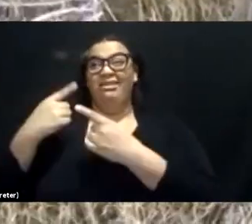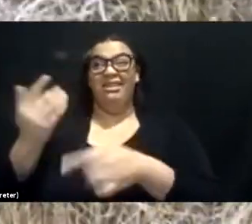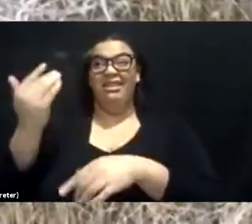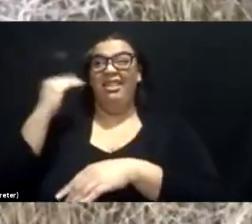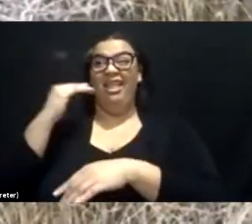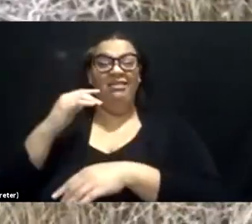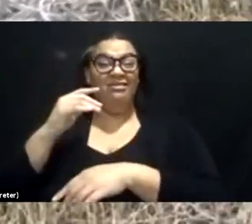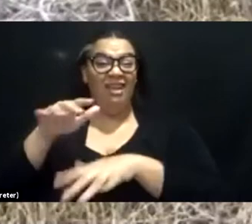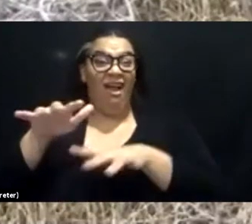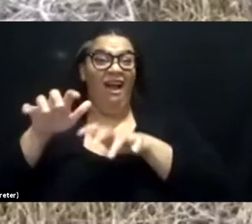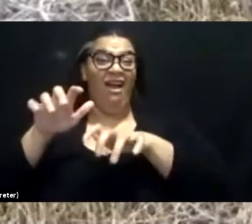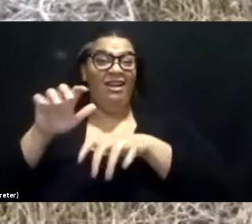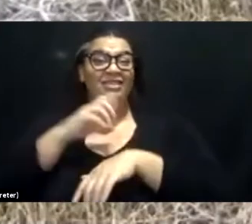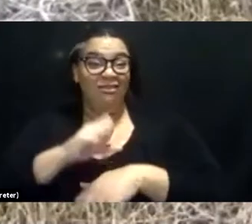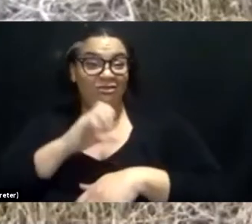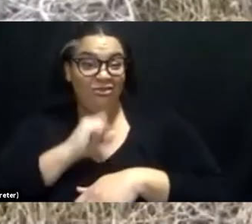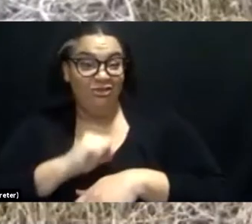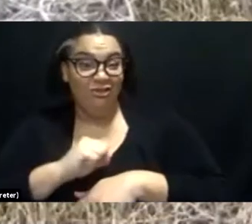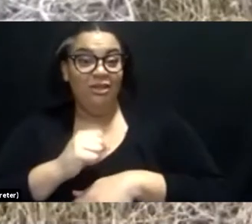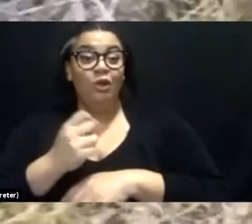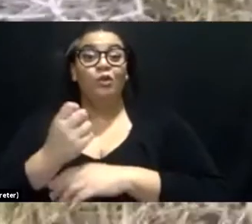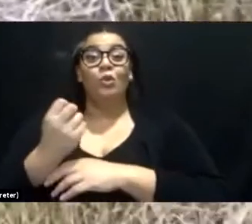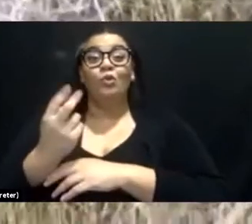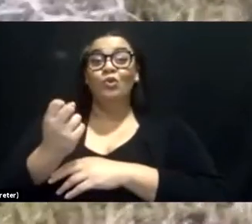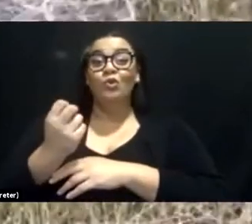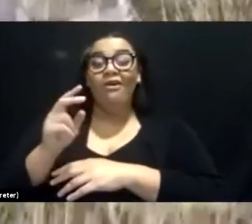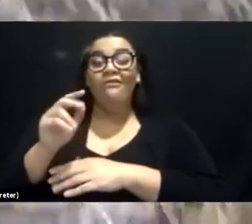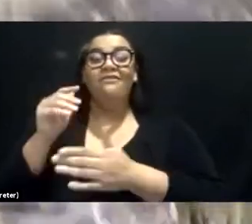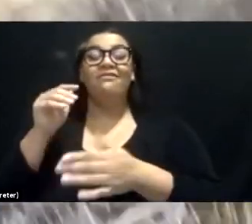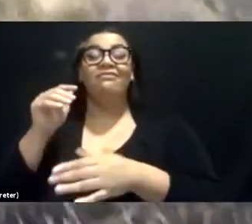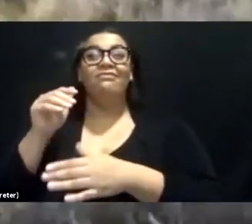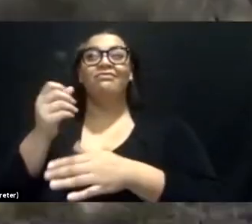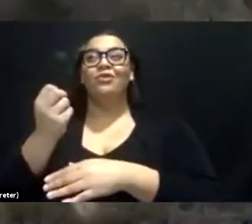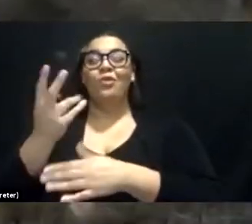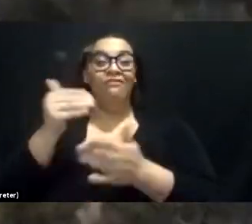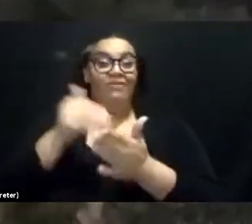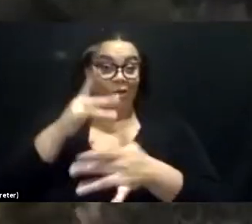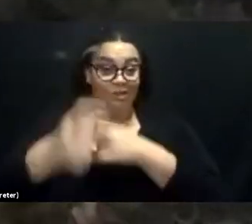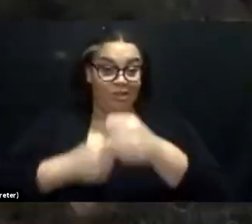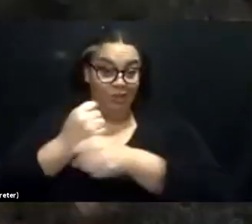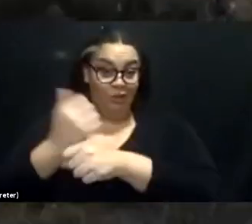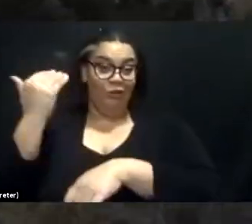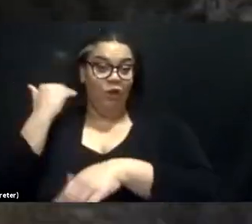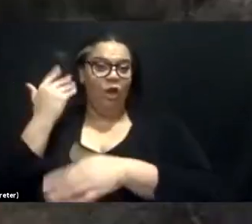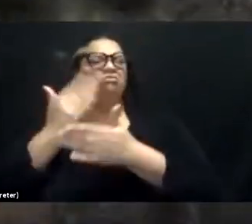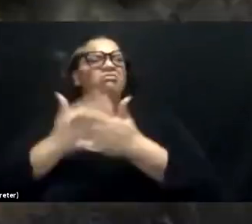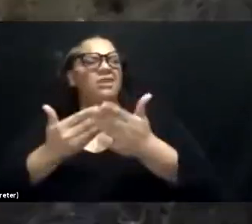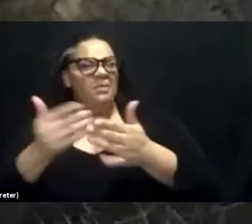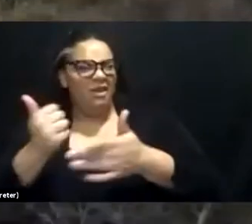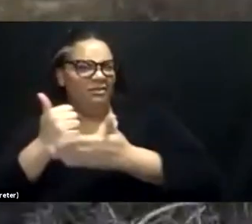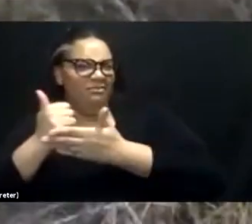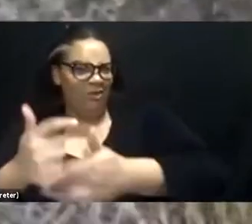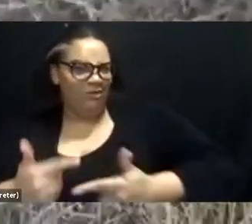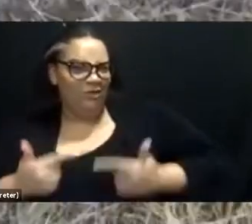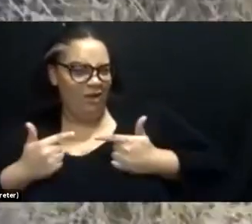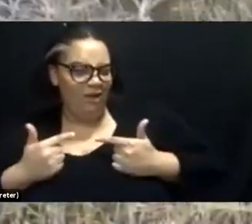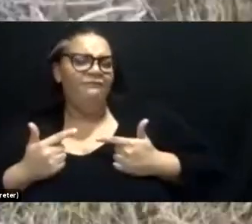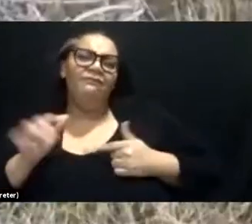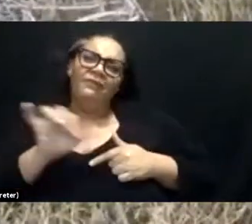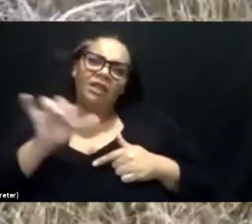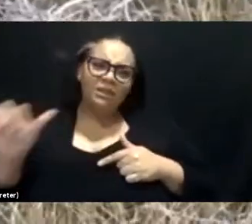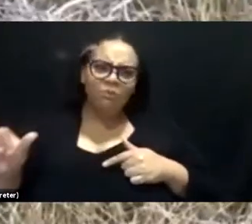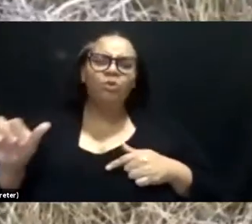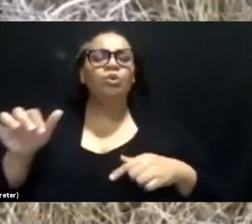ago. Some of the things that help them survive are similar to the Joshua trees. They store